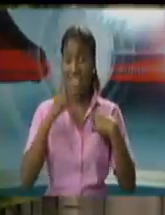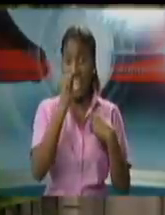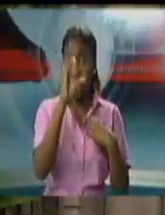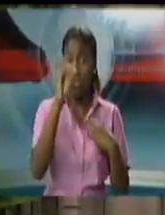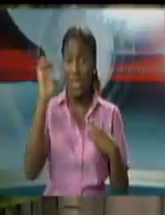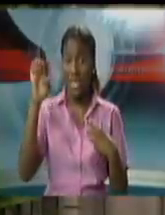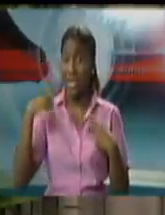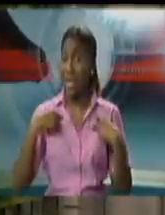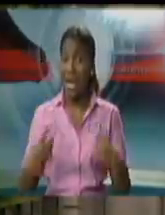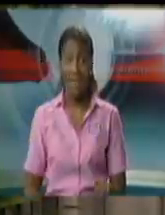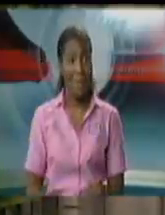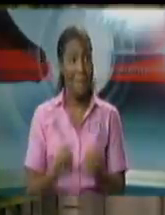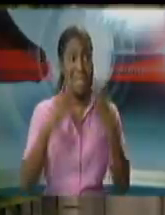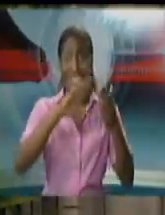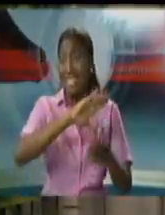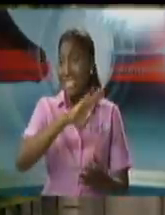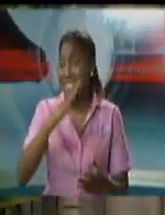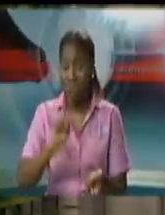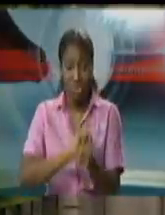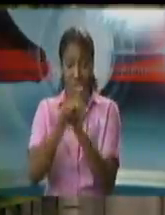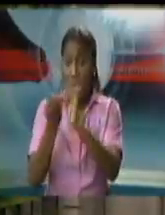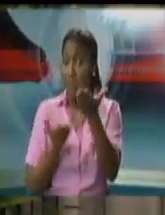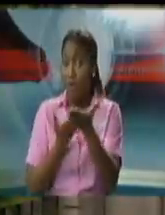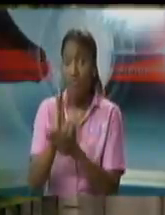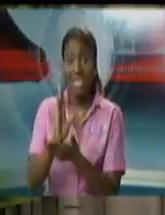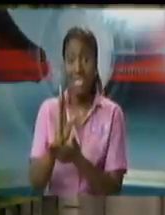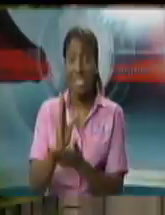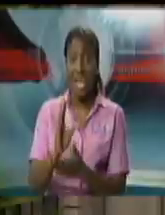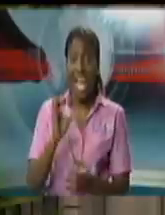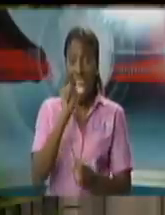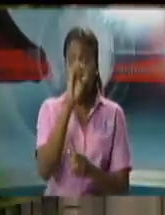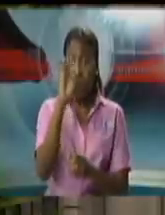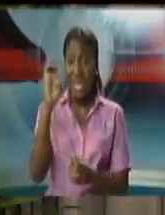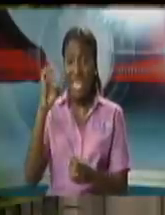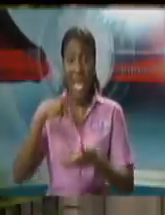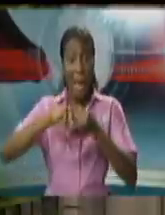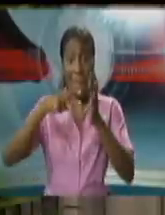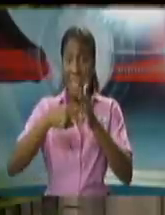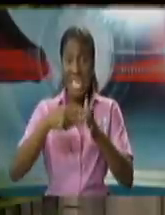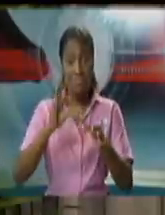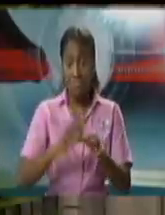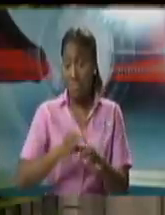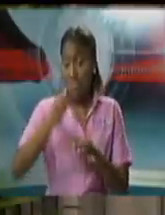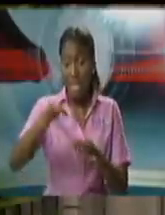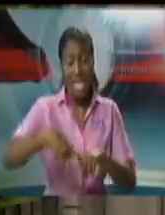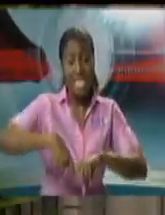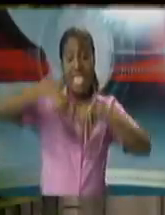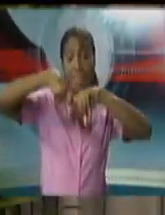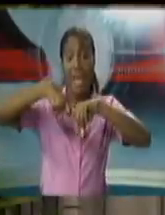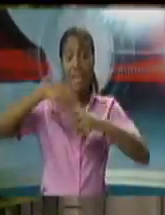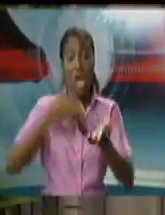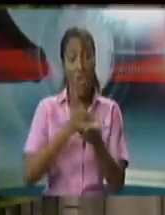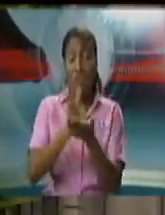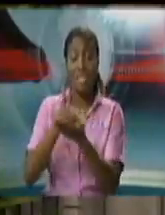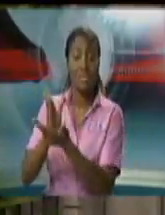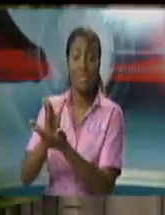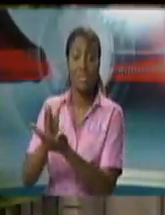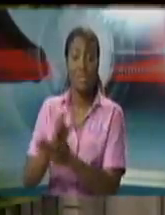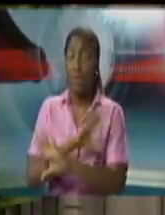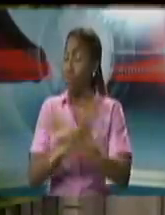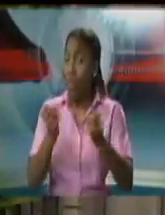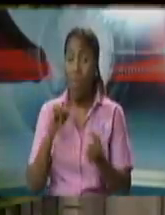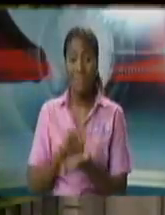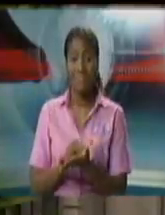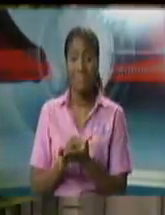huge trade-off of rights you're going to suspend constitutional rights and that's a very dangerous thing to do in too quick a time unless it is absolutely